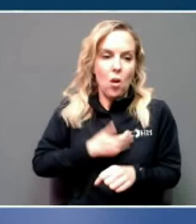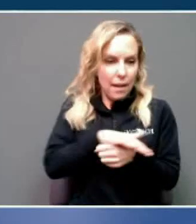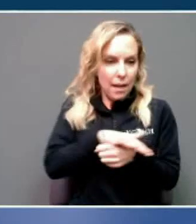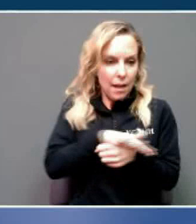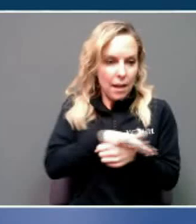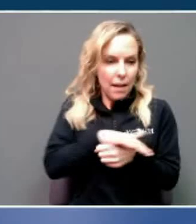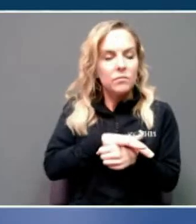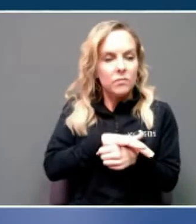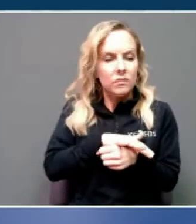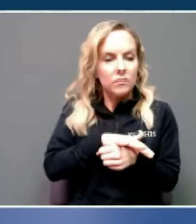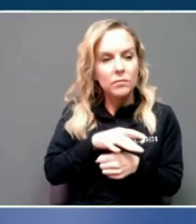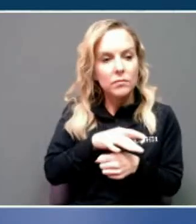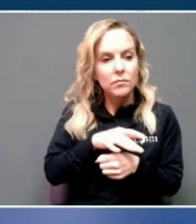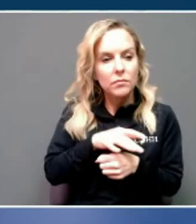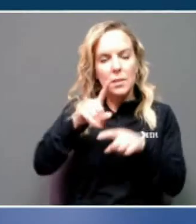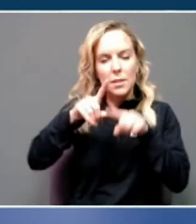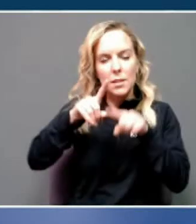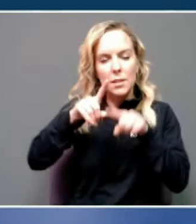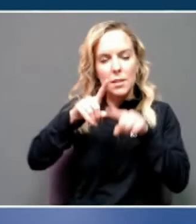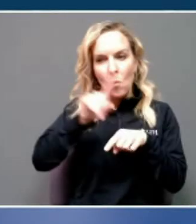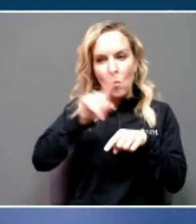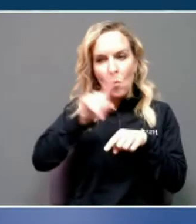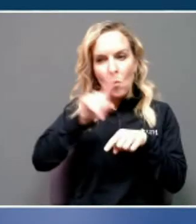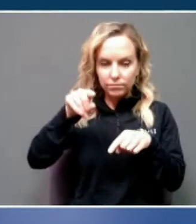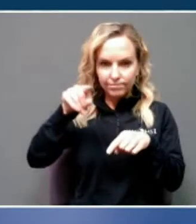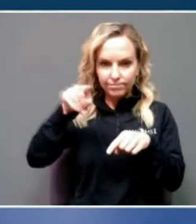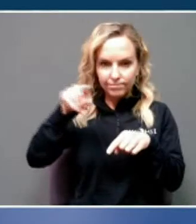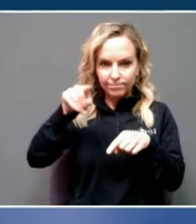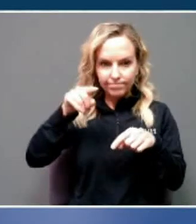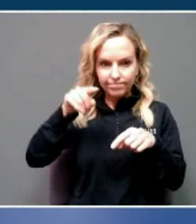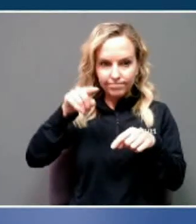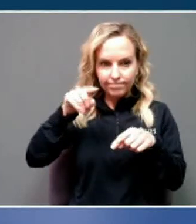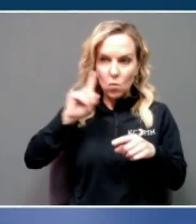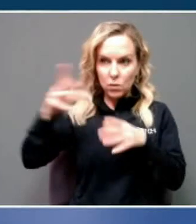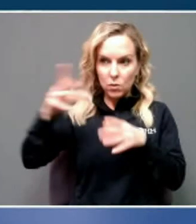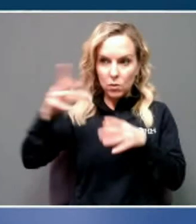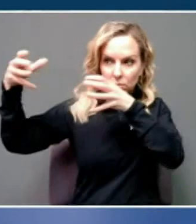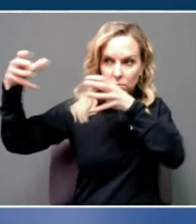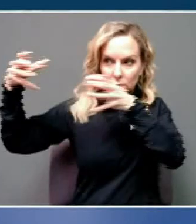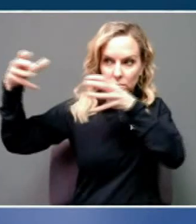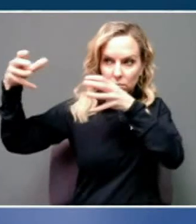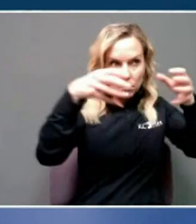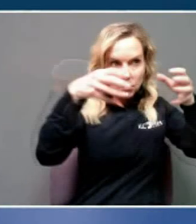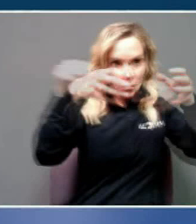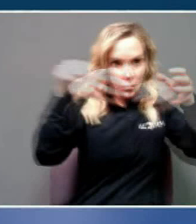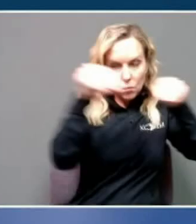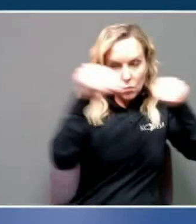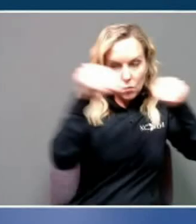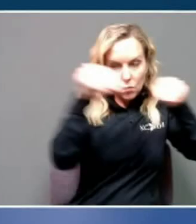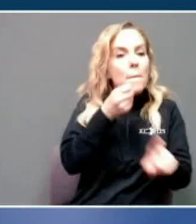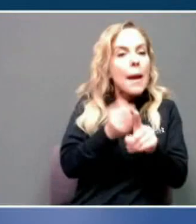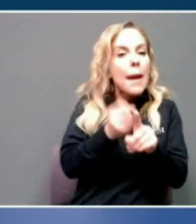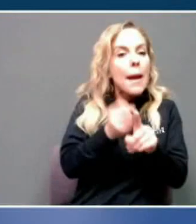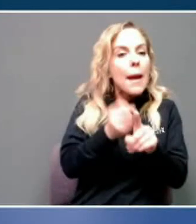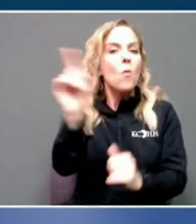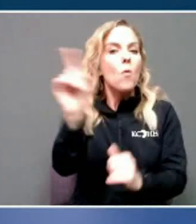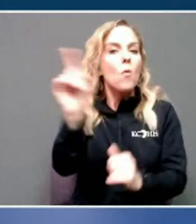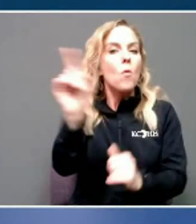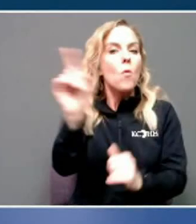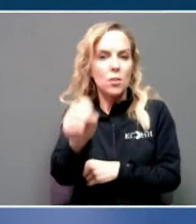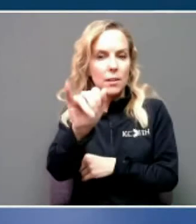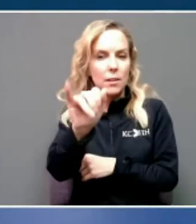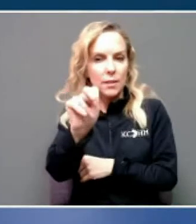track of where it goes. Right now, the biggest impacts are expected across southern Indiana and north